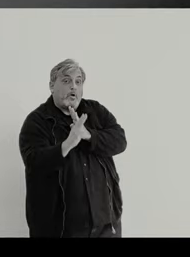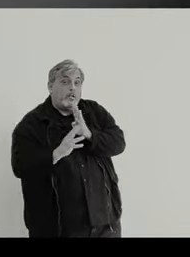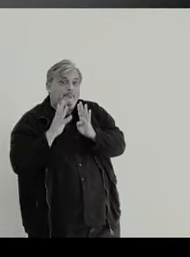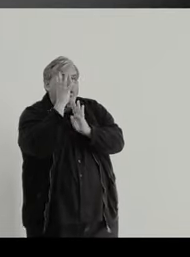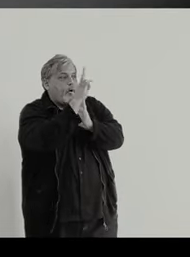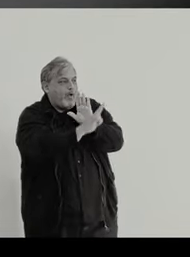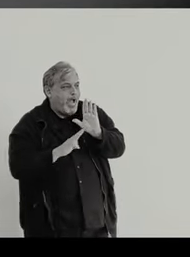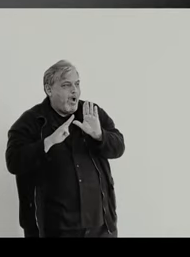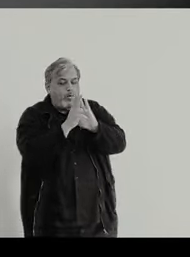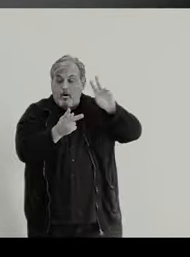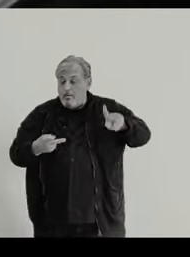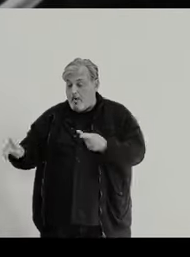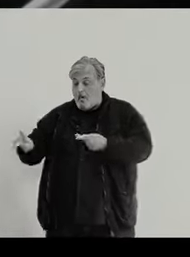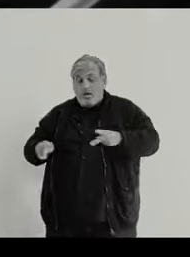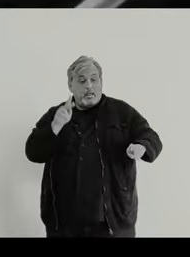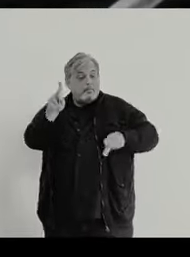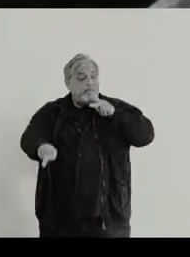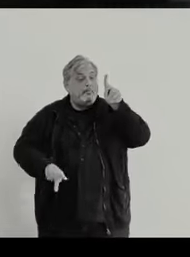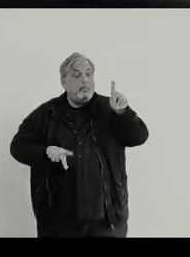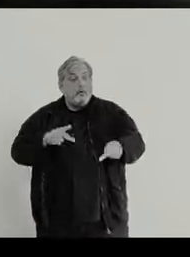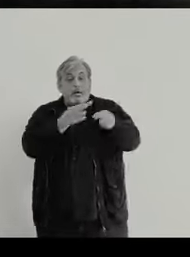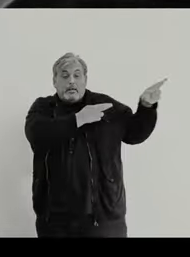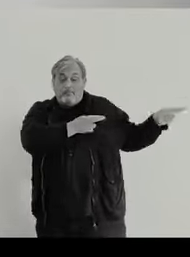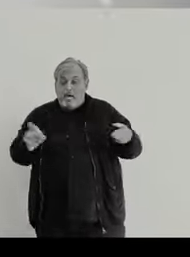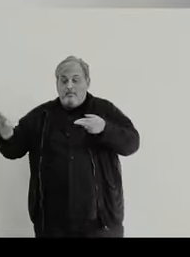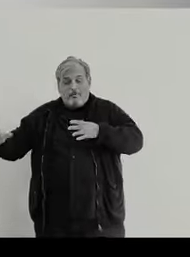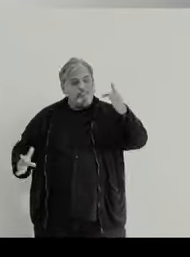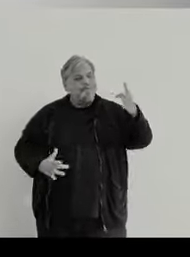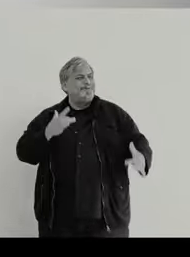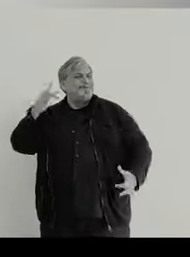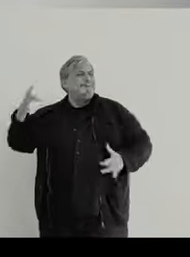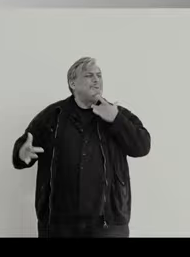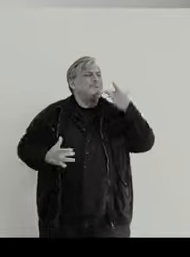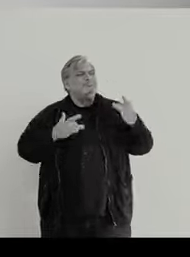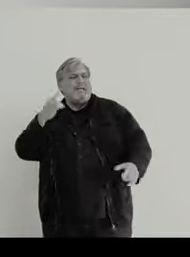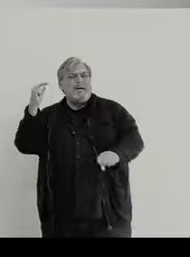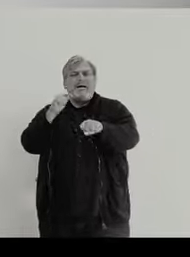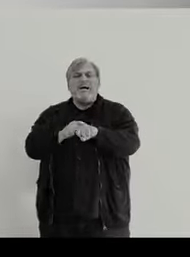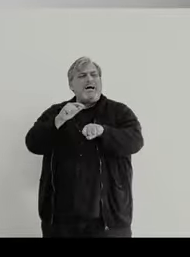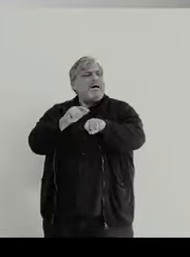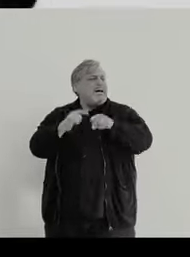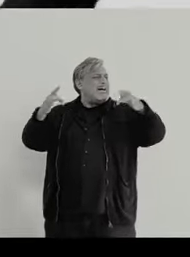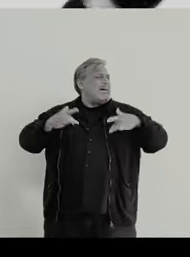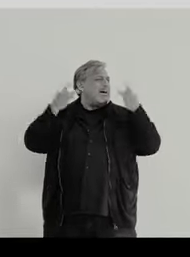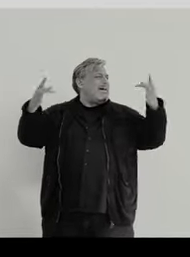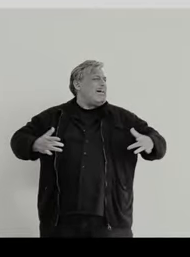24-hour party people Get ready for real good times